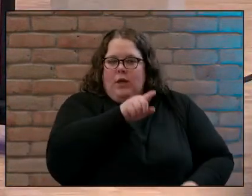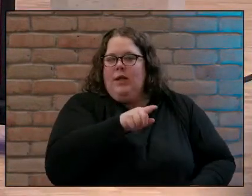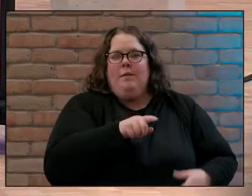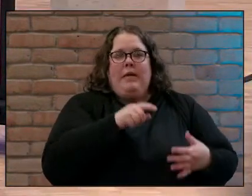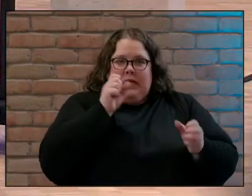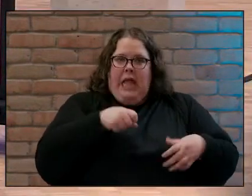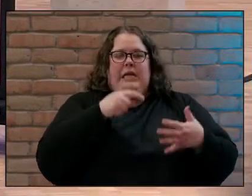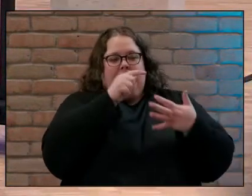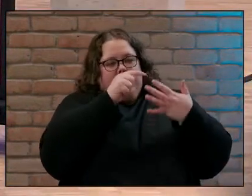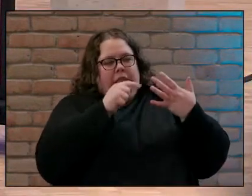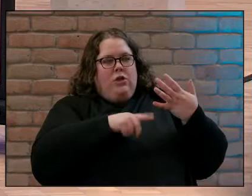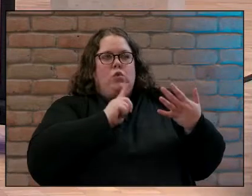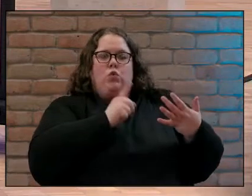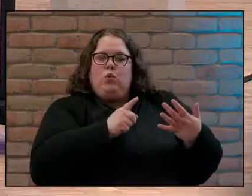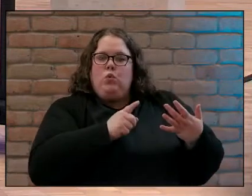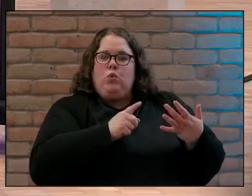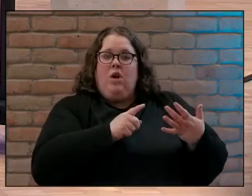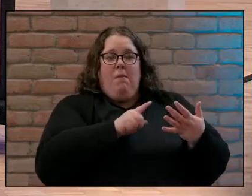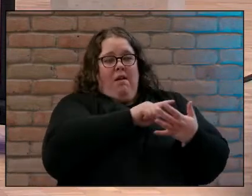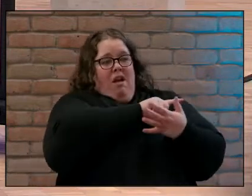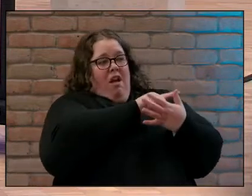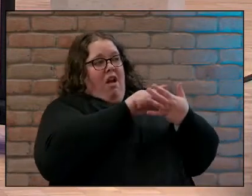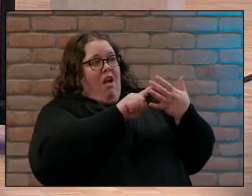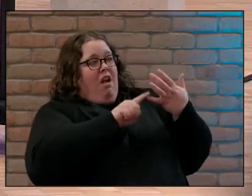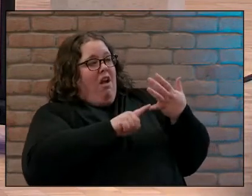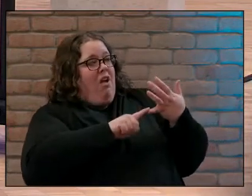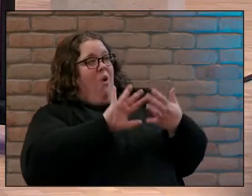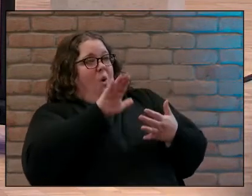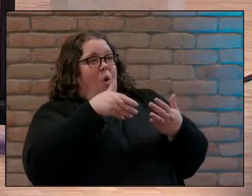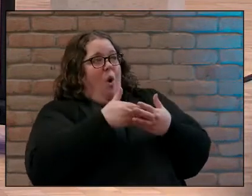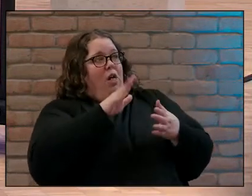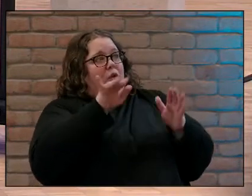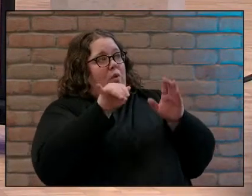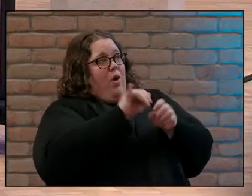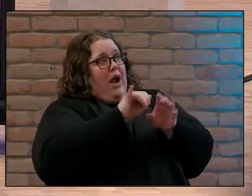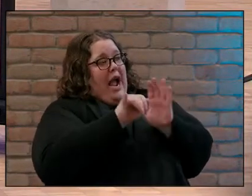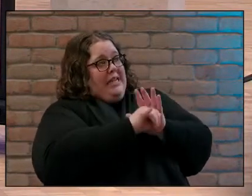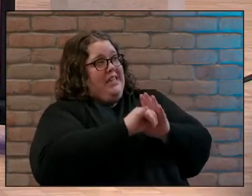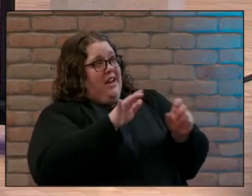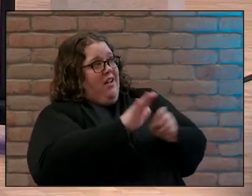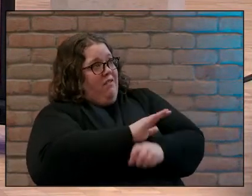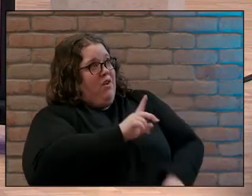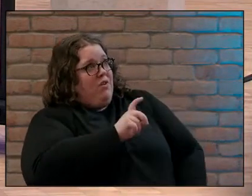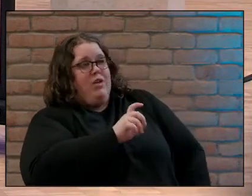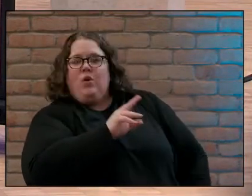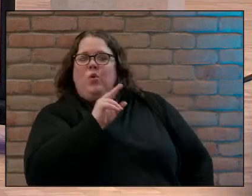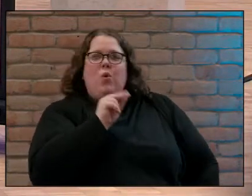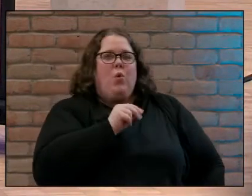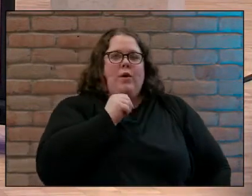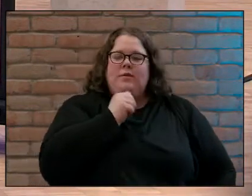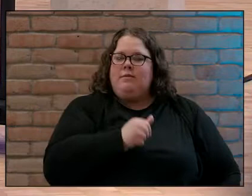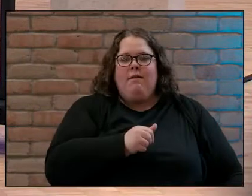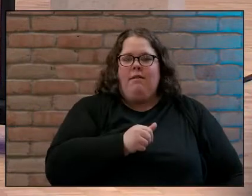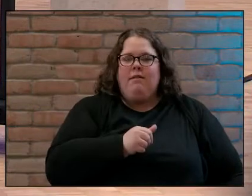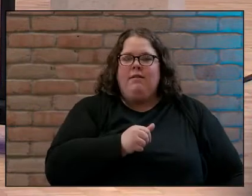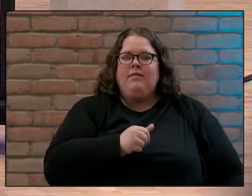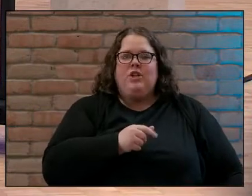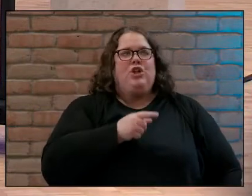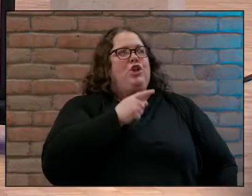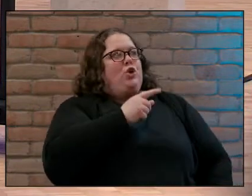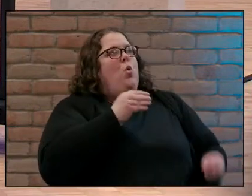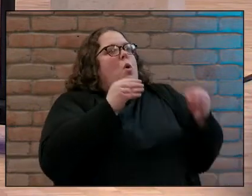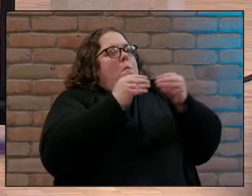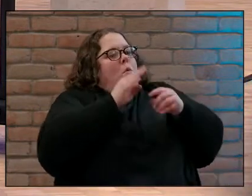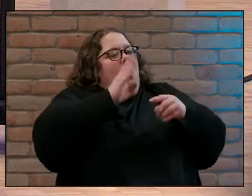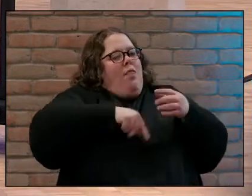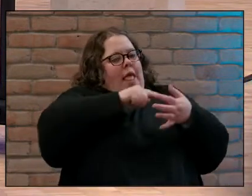those things is not who you not all that you are you are more than just the sum of your parts more